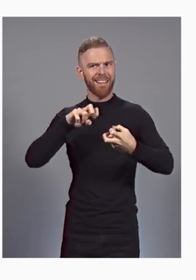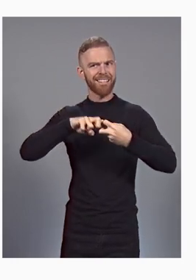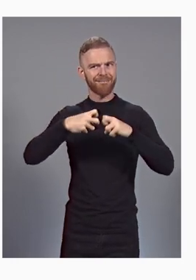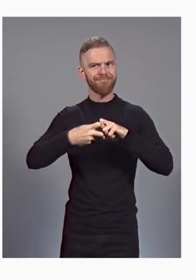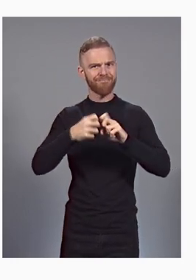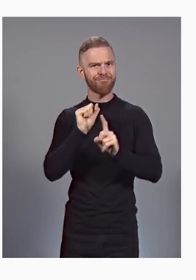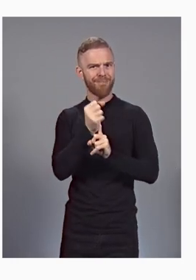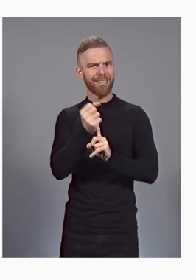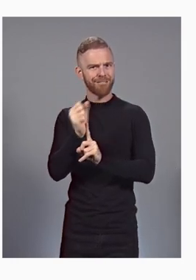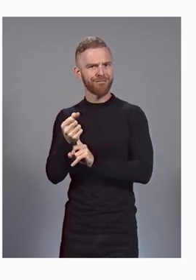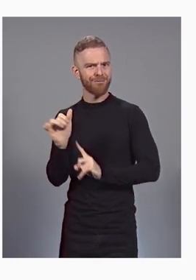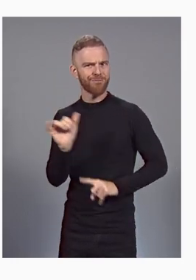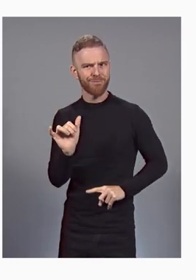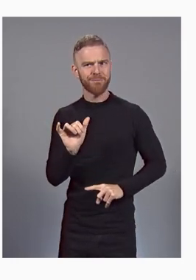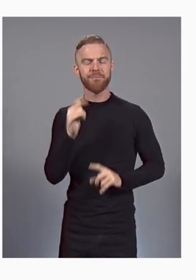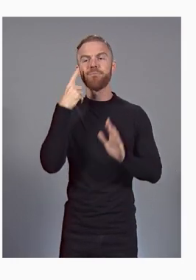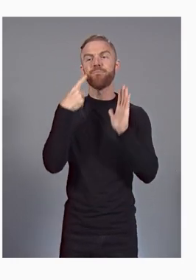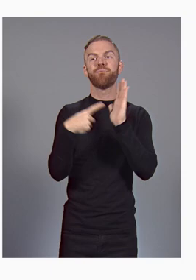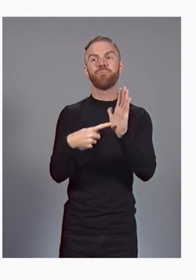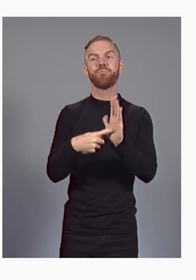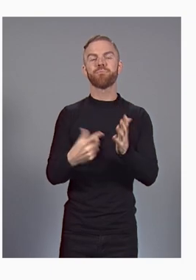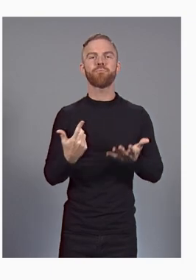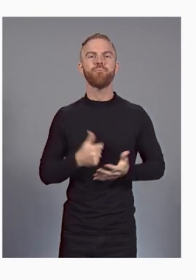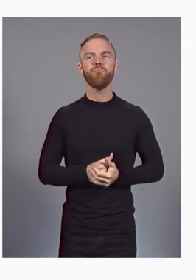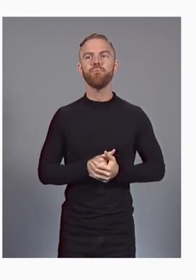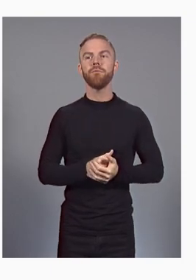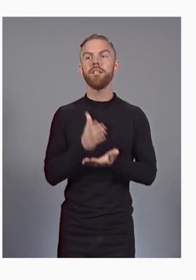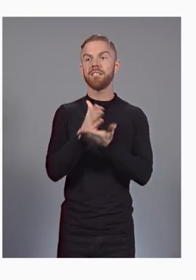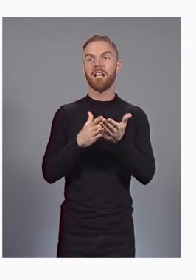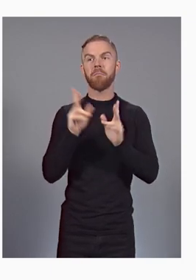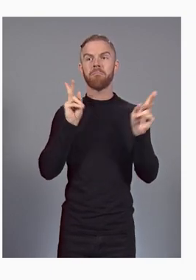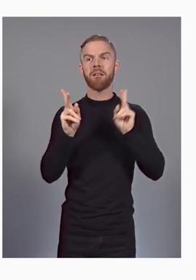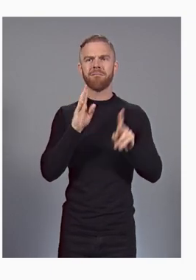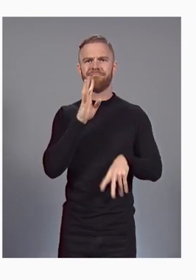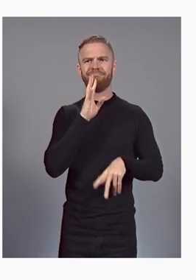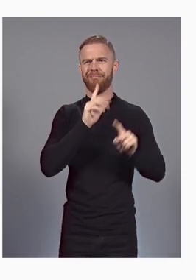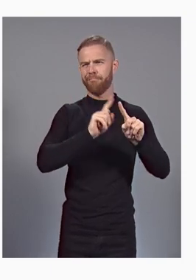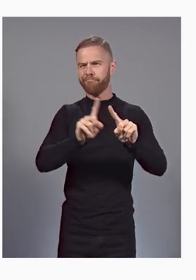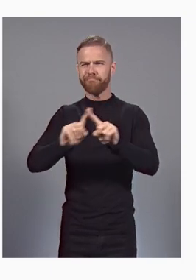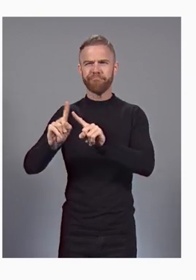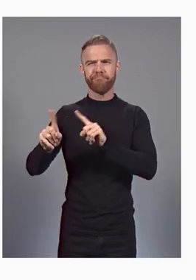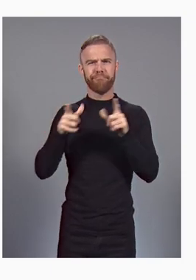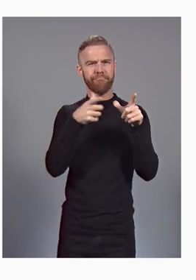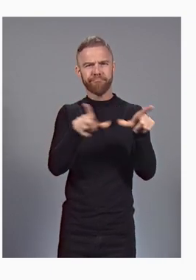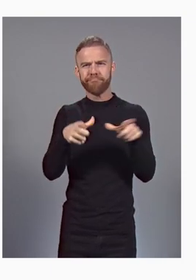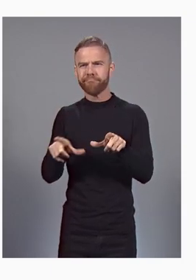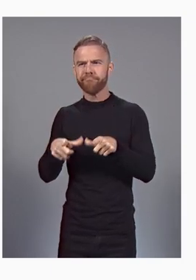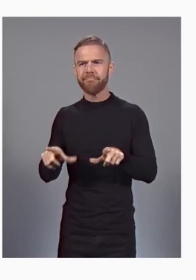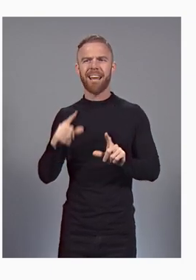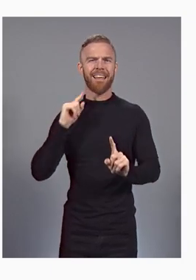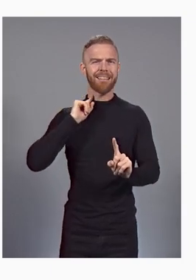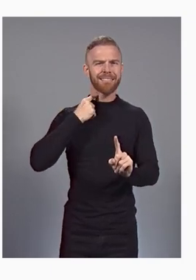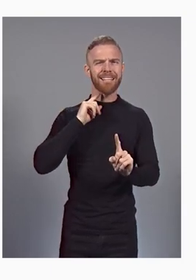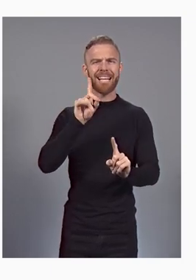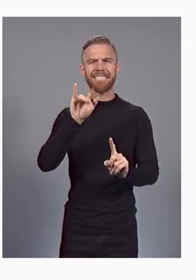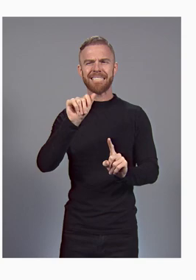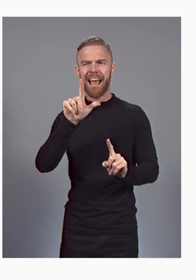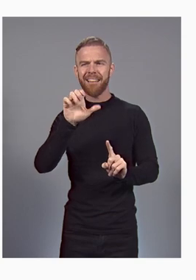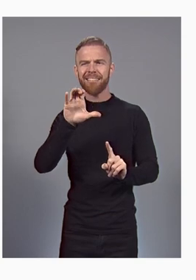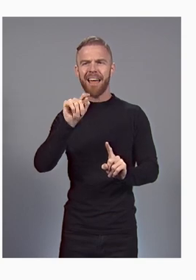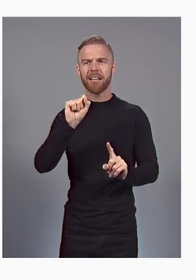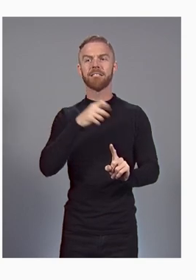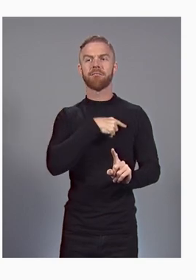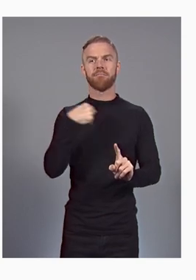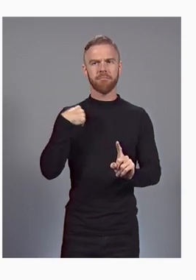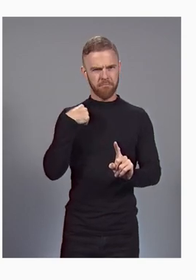Google's products are used by people around the world who speak thousands of different dialects and languages. It's really important we